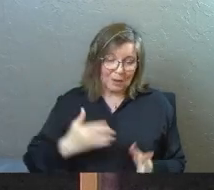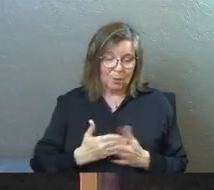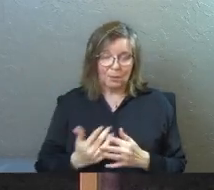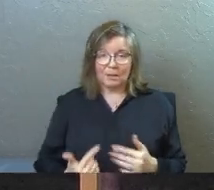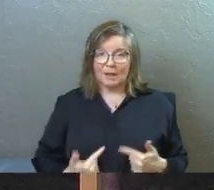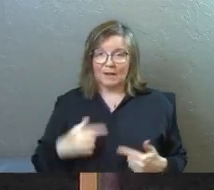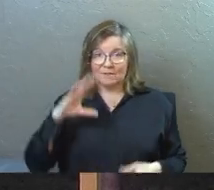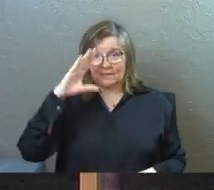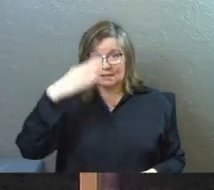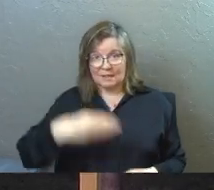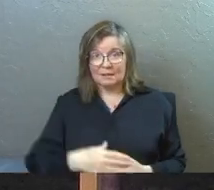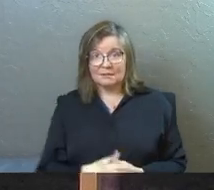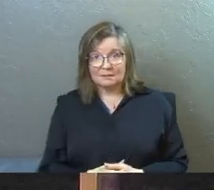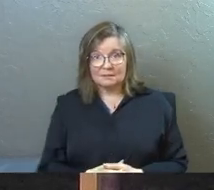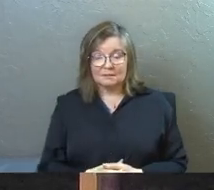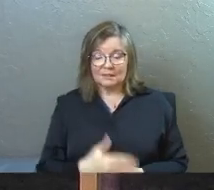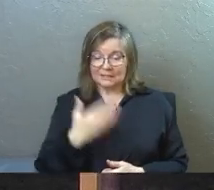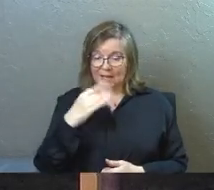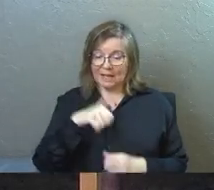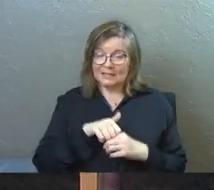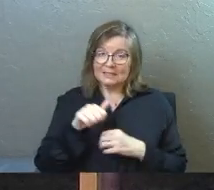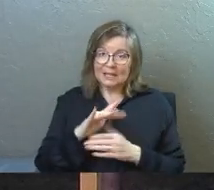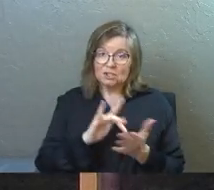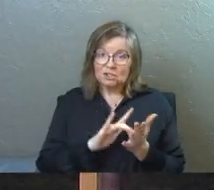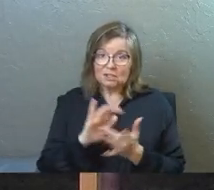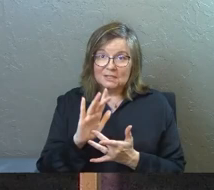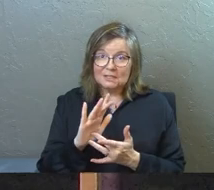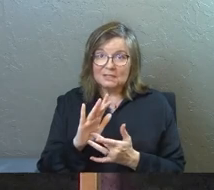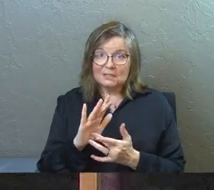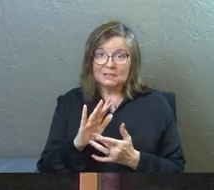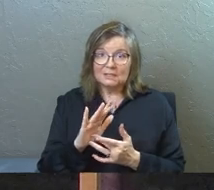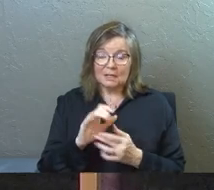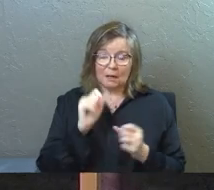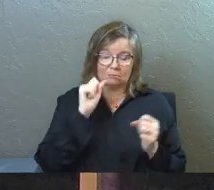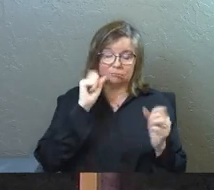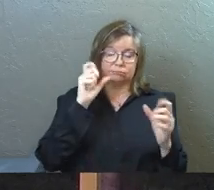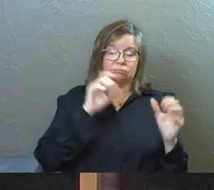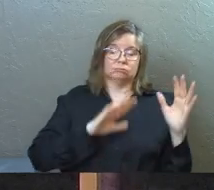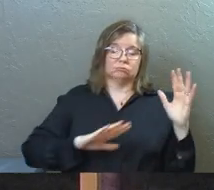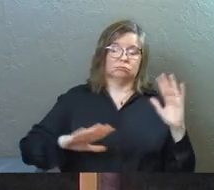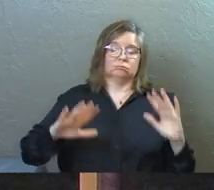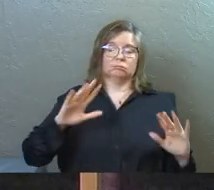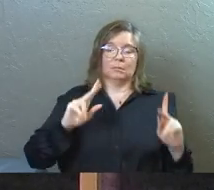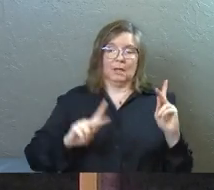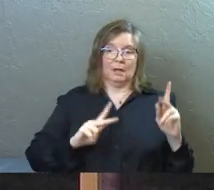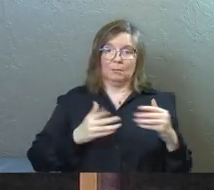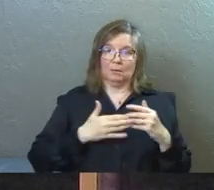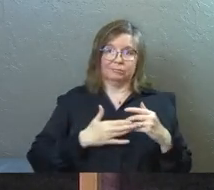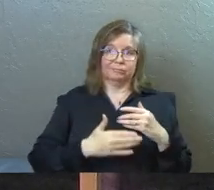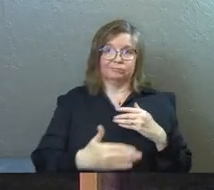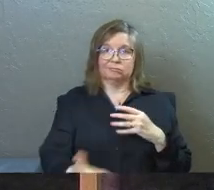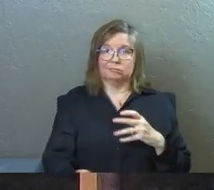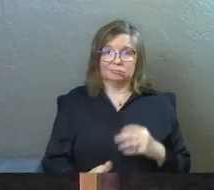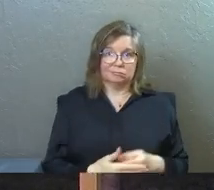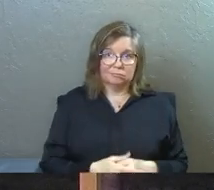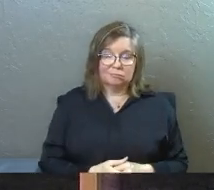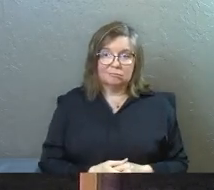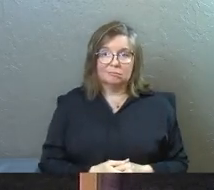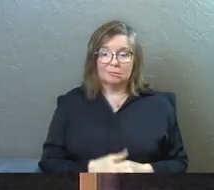life of his son. God sent Jesus and blew the minds of humanity for all time